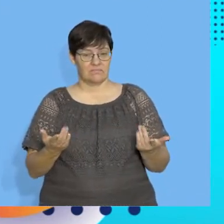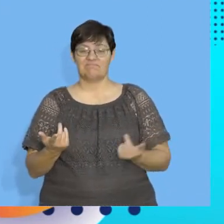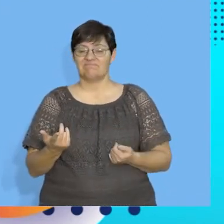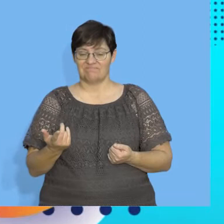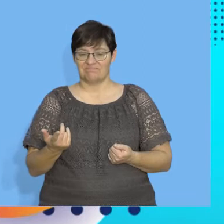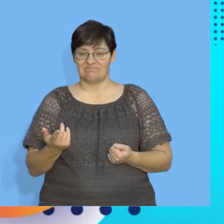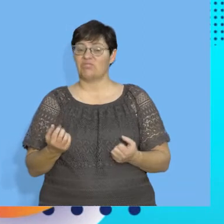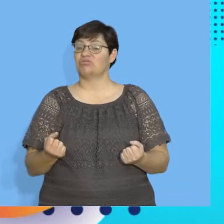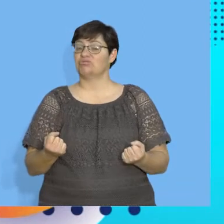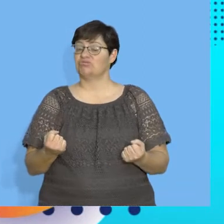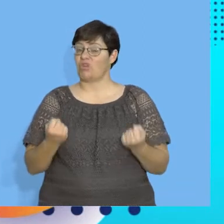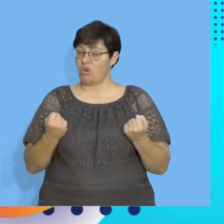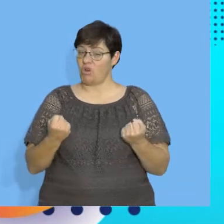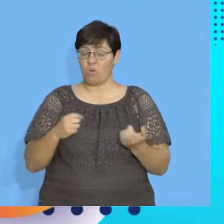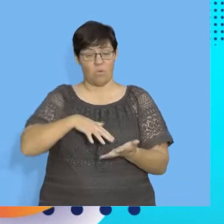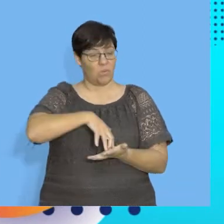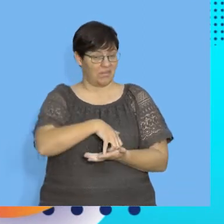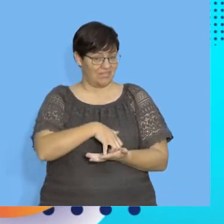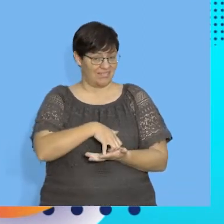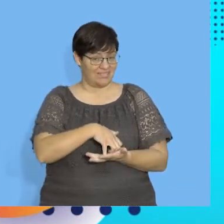Is that a strong or weak?